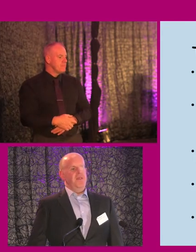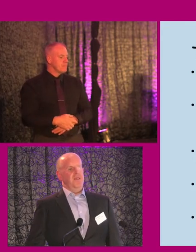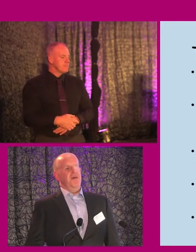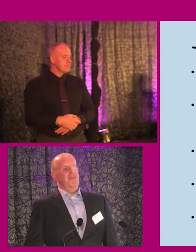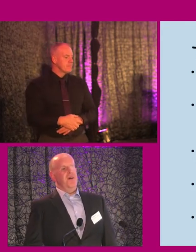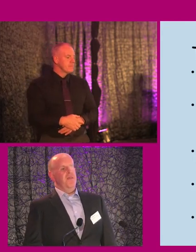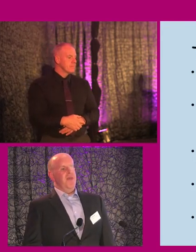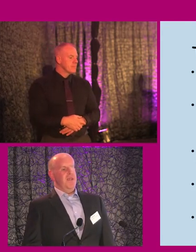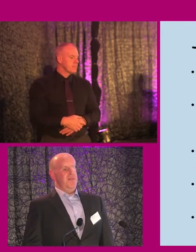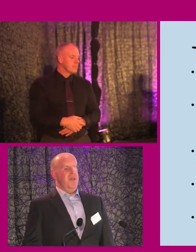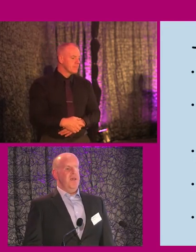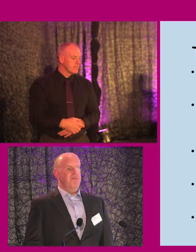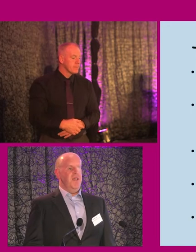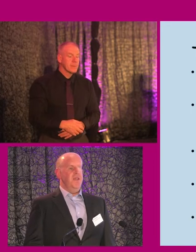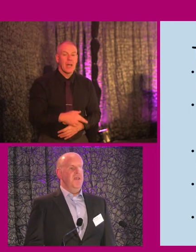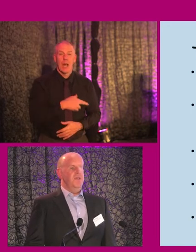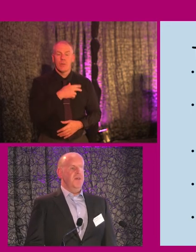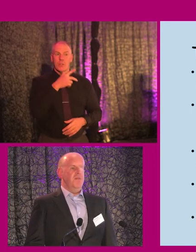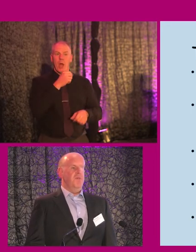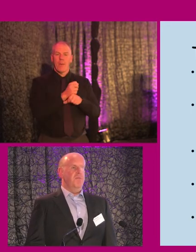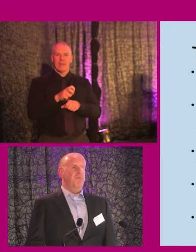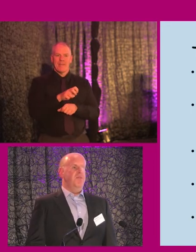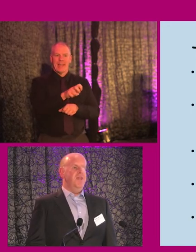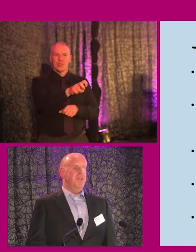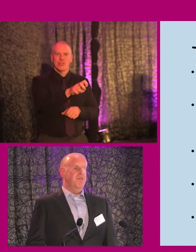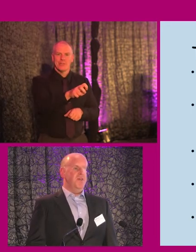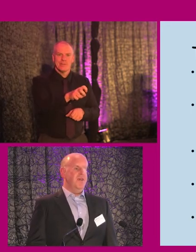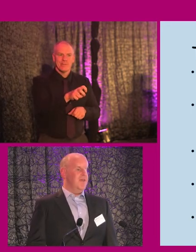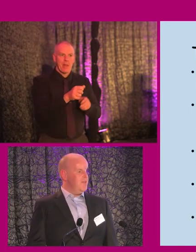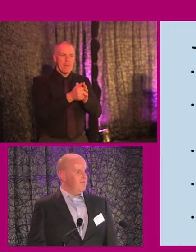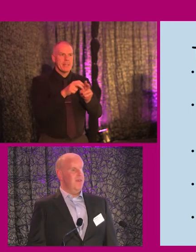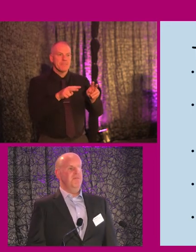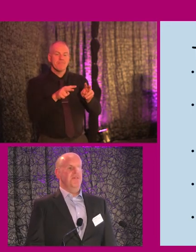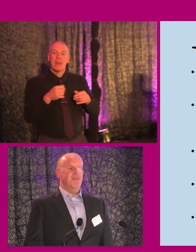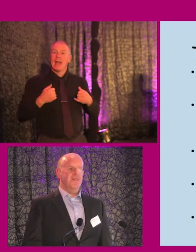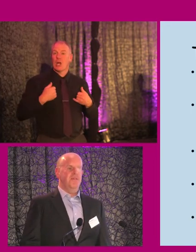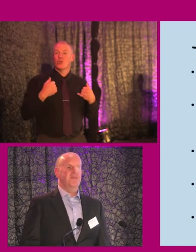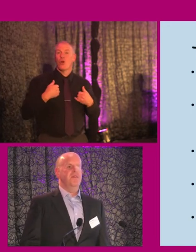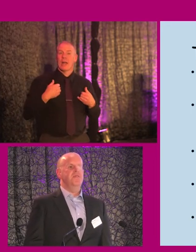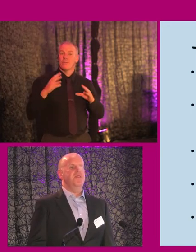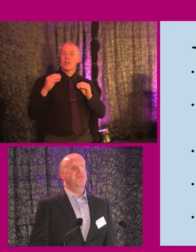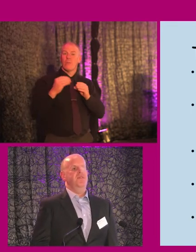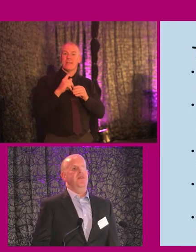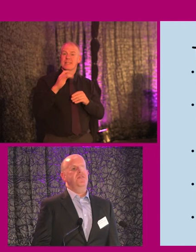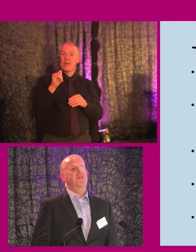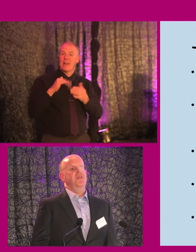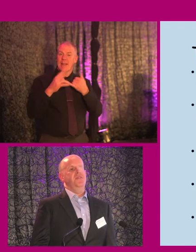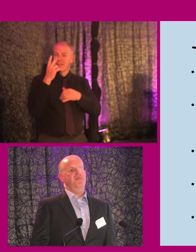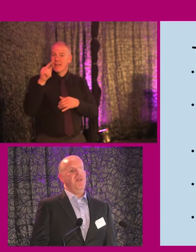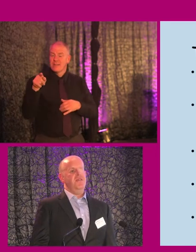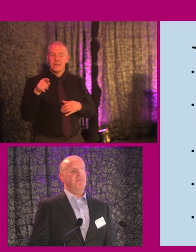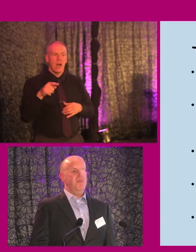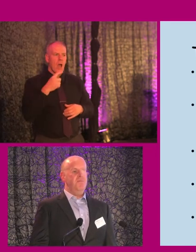I think on that vein as well, what I really enjoy, and I had a chat with Terry about this last night at dinner, it's the